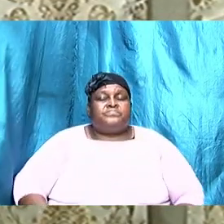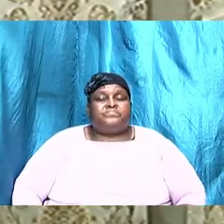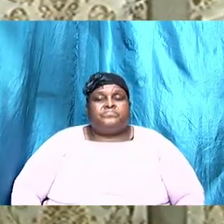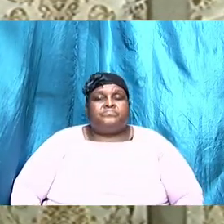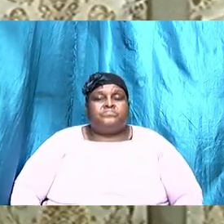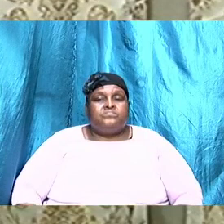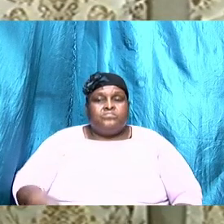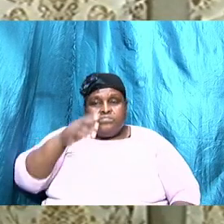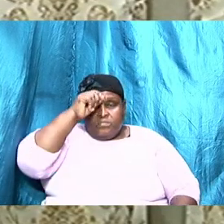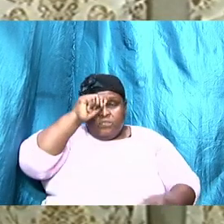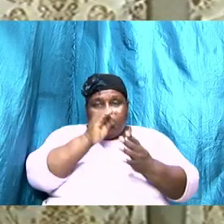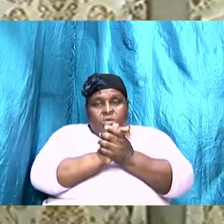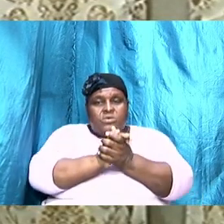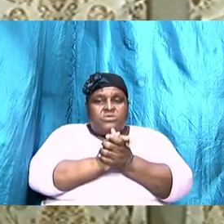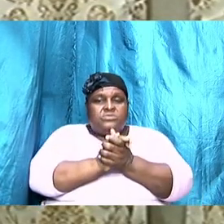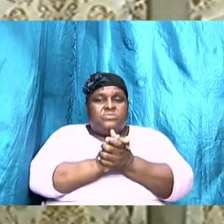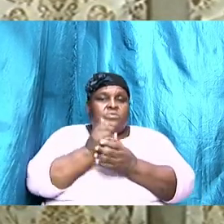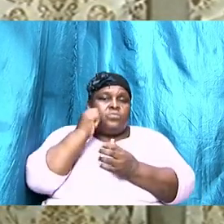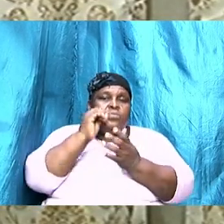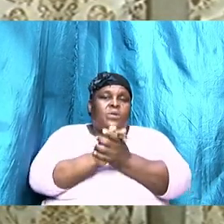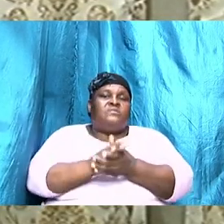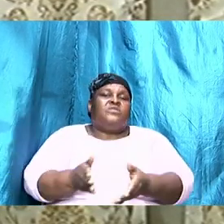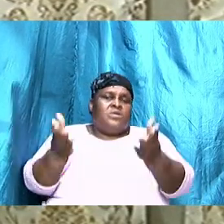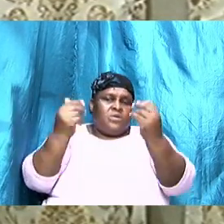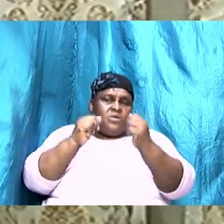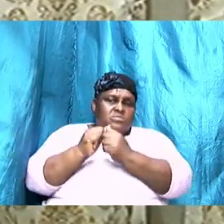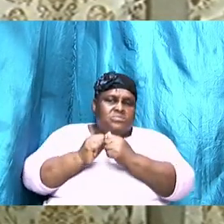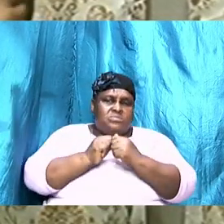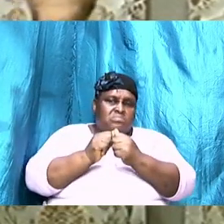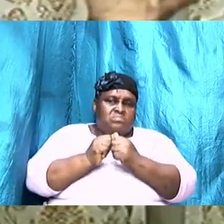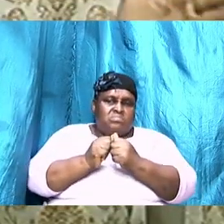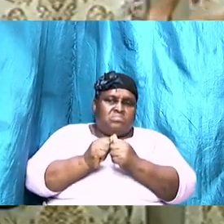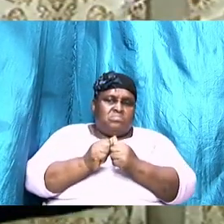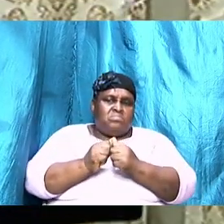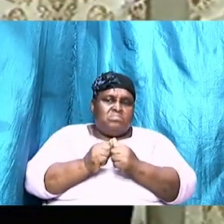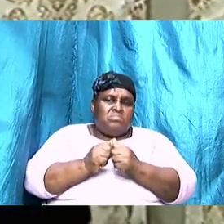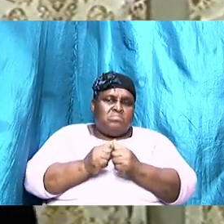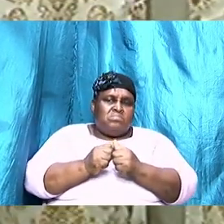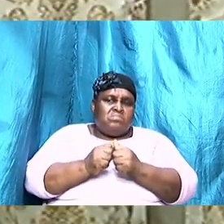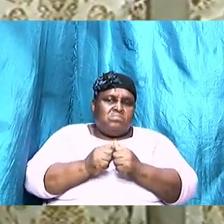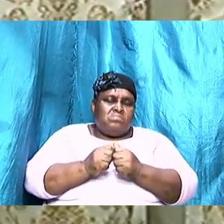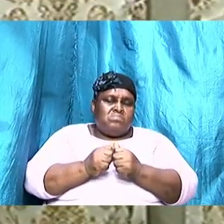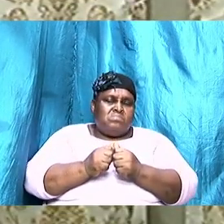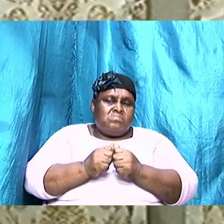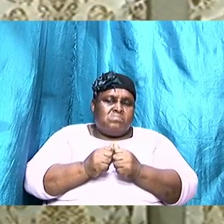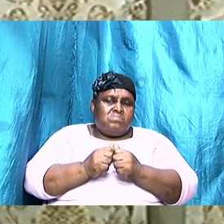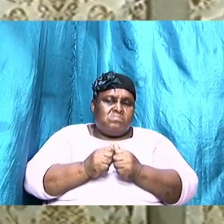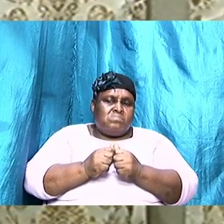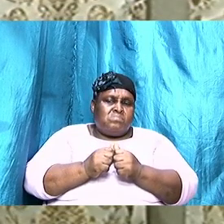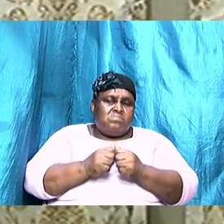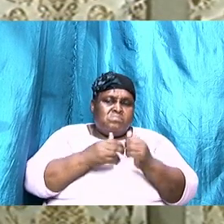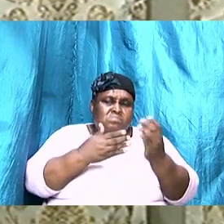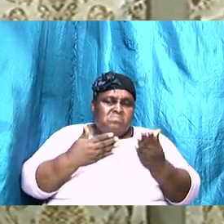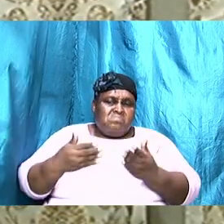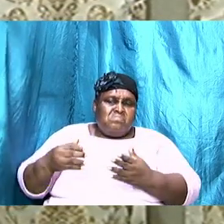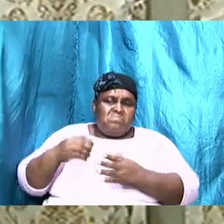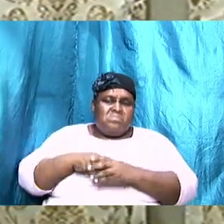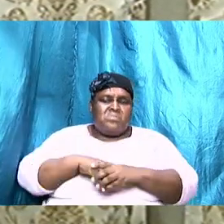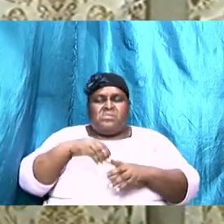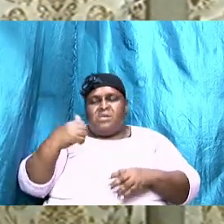husbands and wives get together and it has carried over into other societies